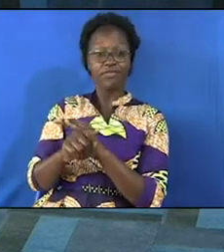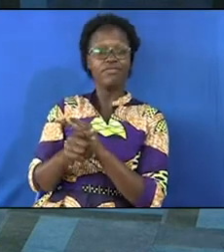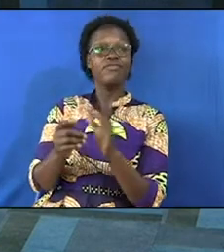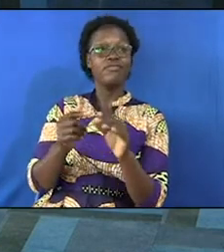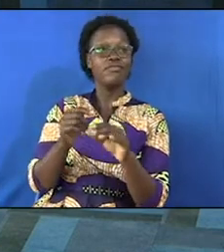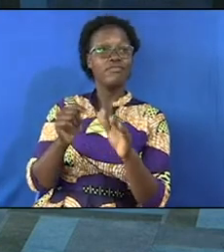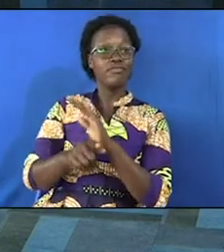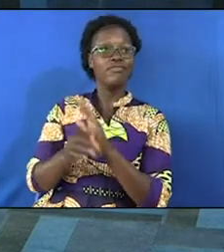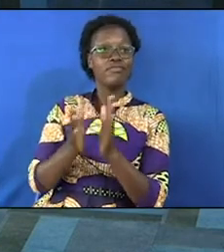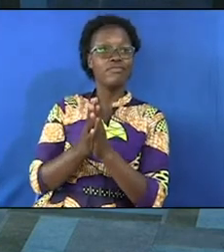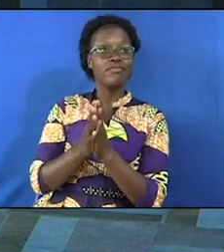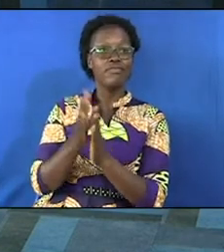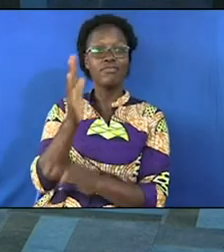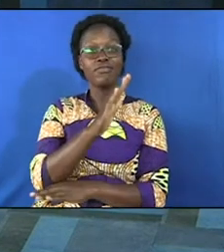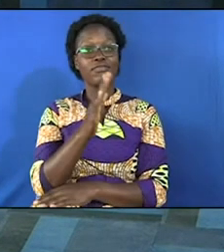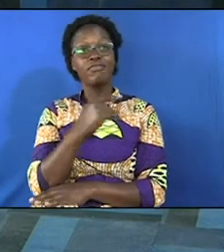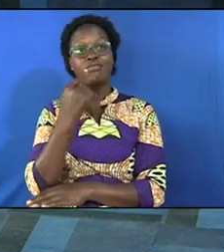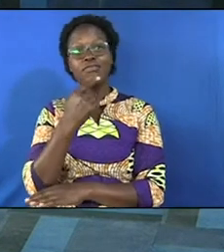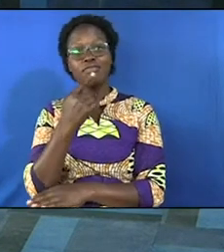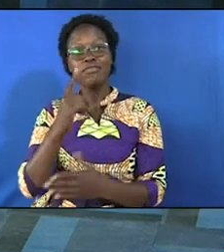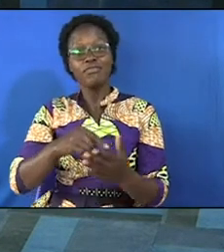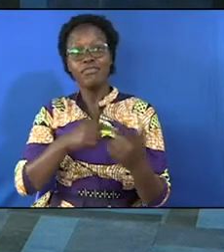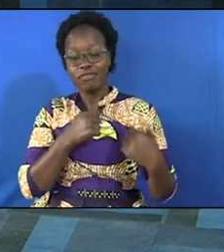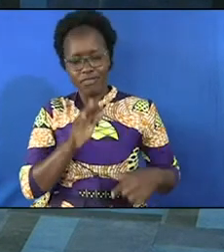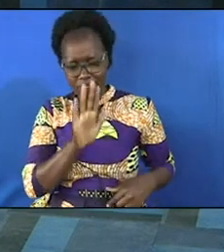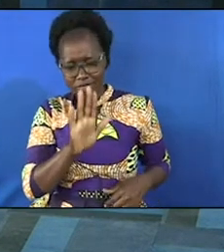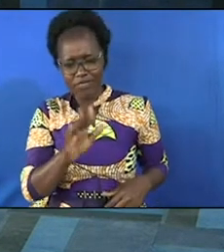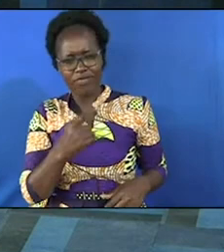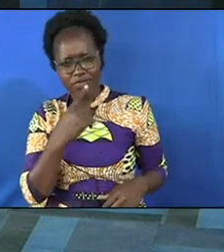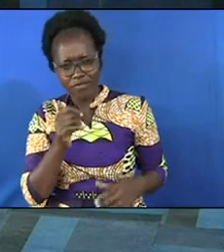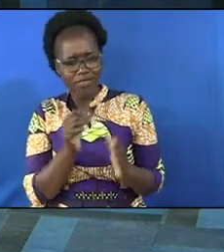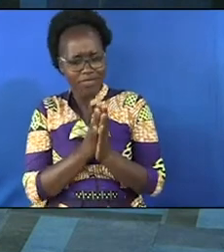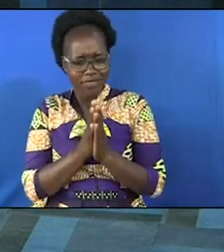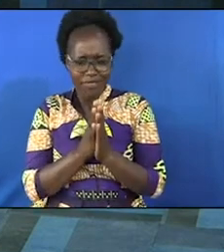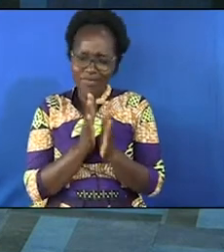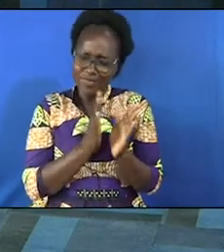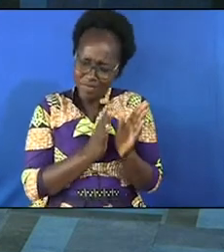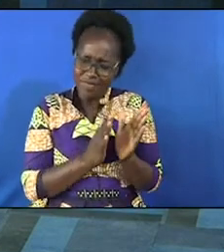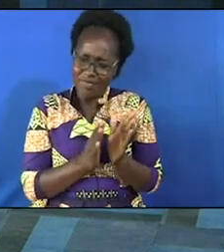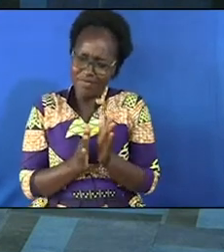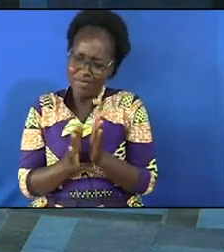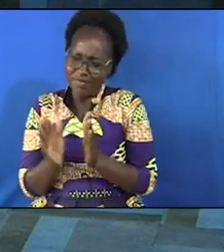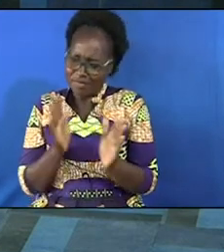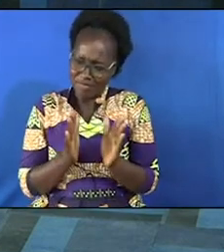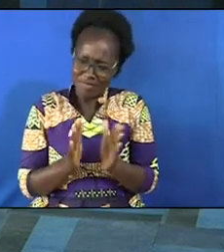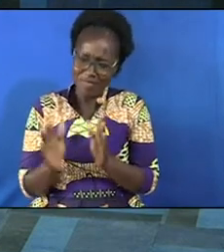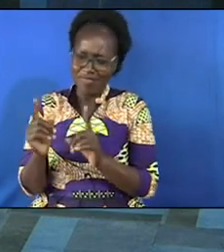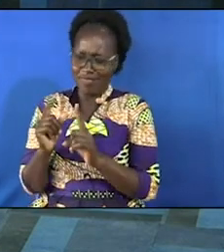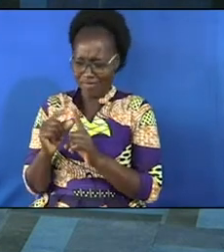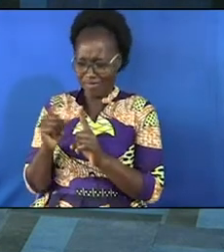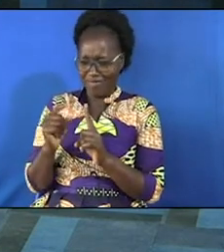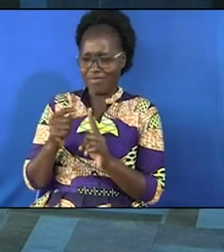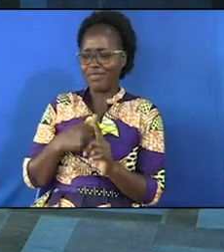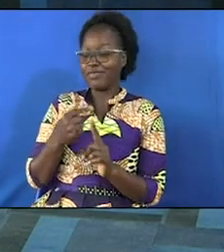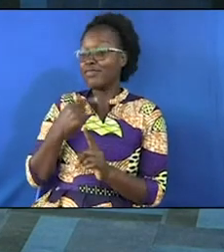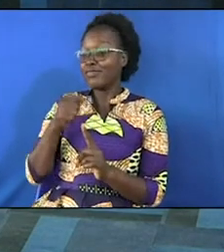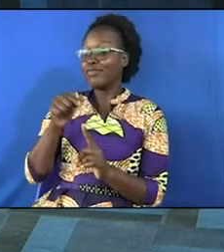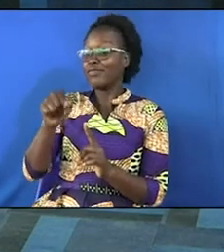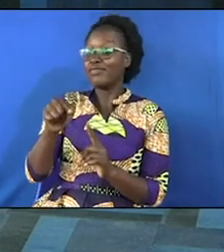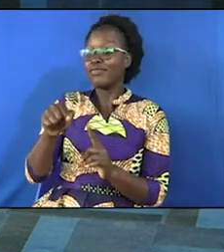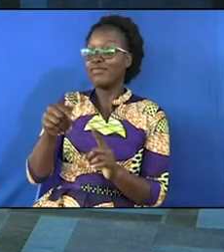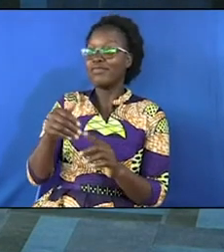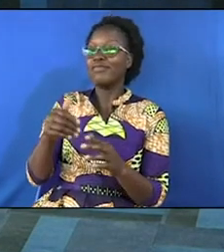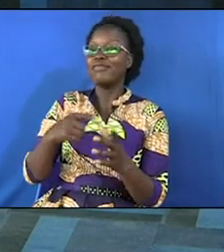you will say what is in your heart and so I begin to prepare the word soon you must be prepared I will say this